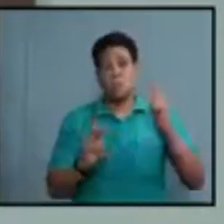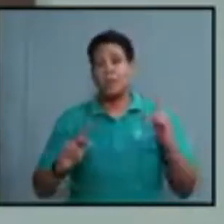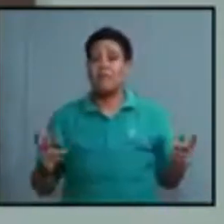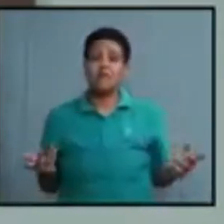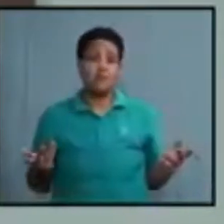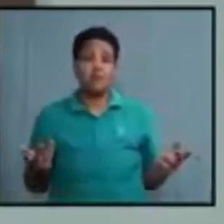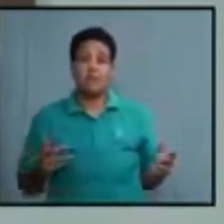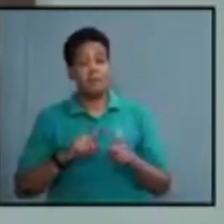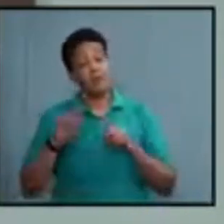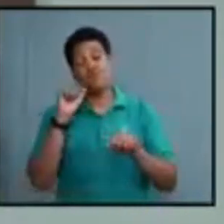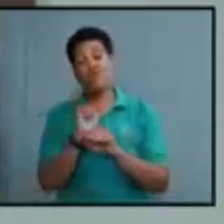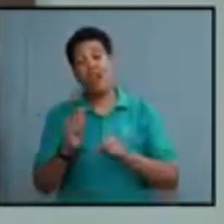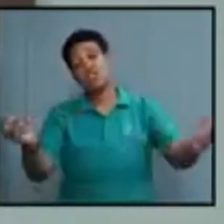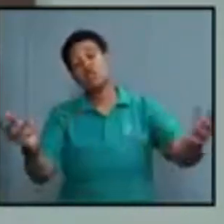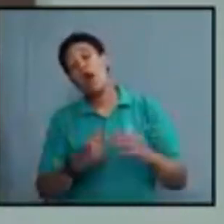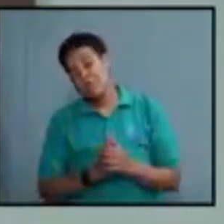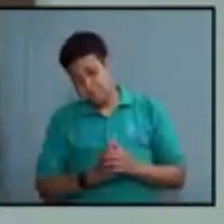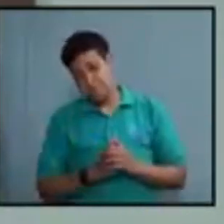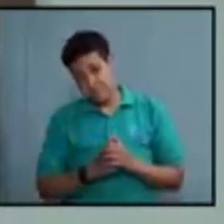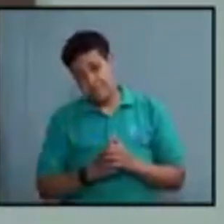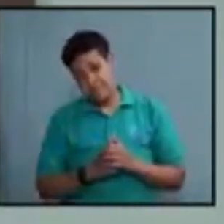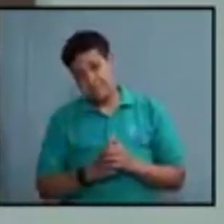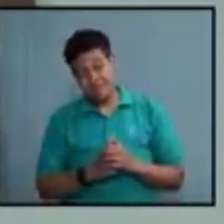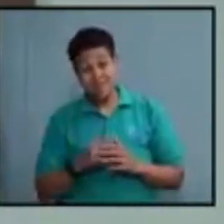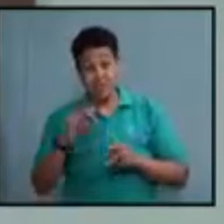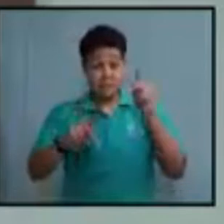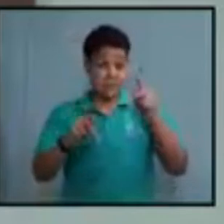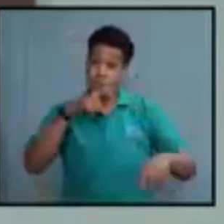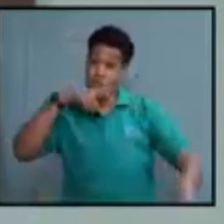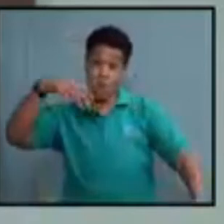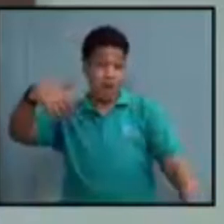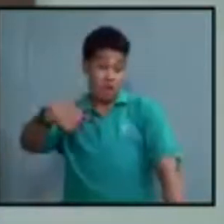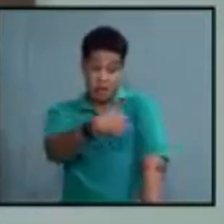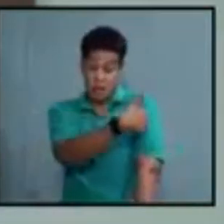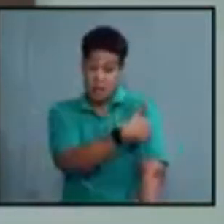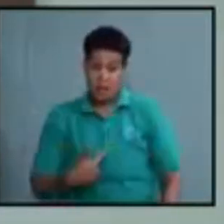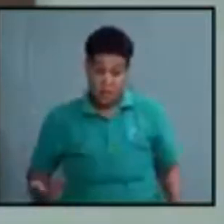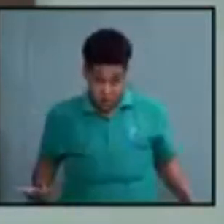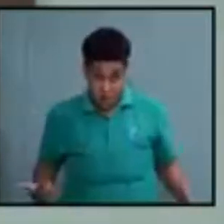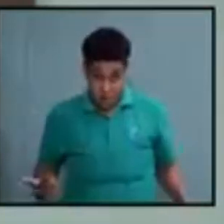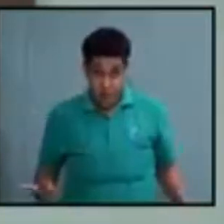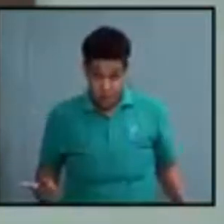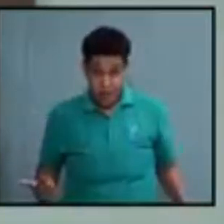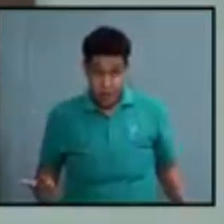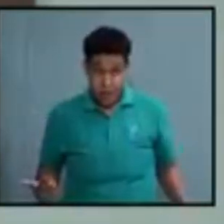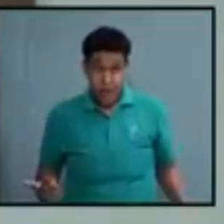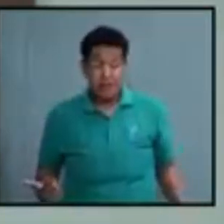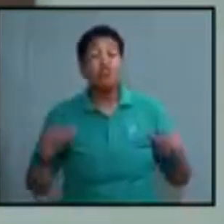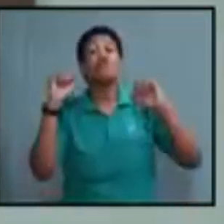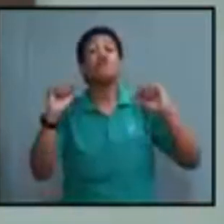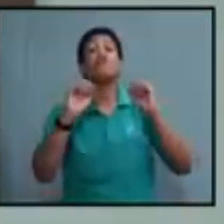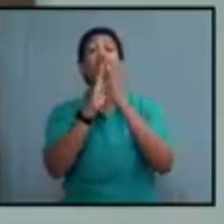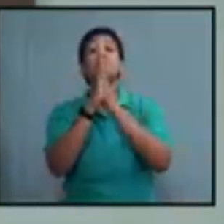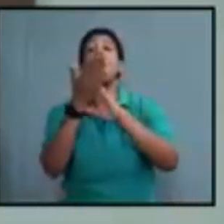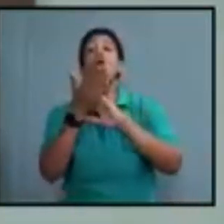but the reality is that the unvaccinated population could become